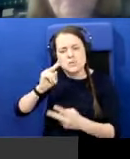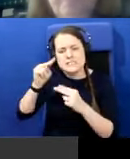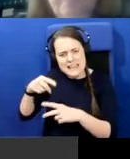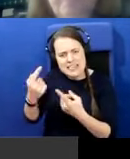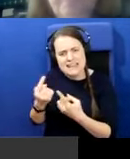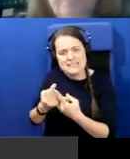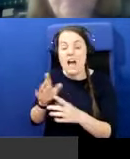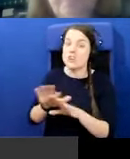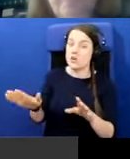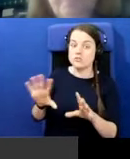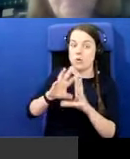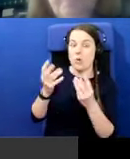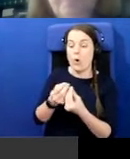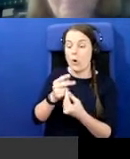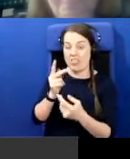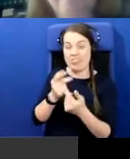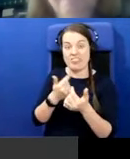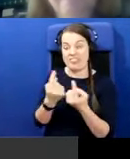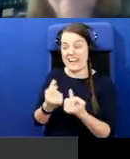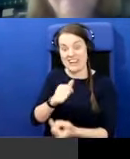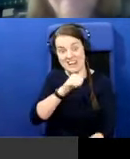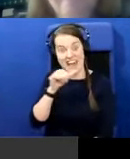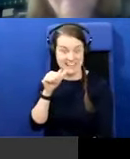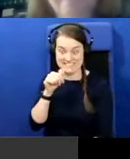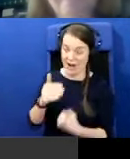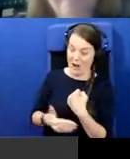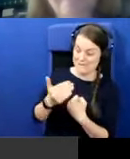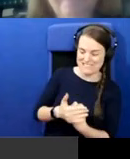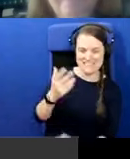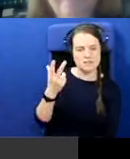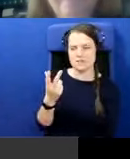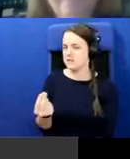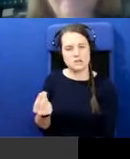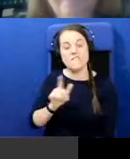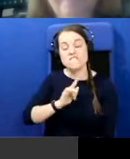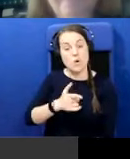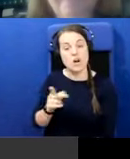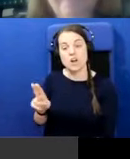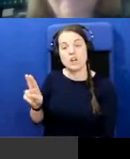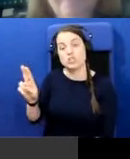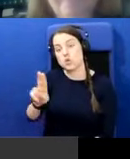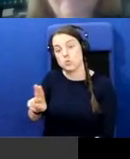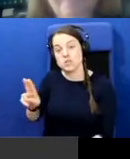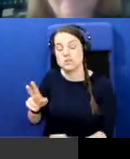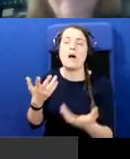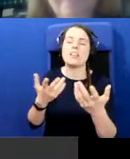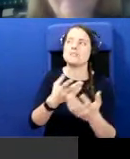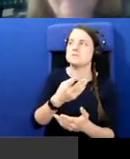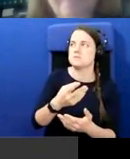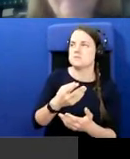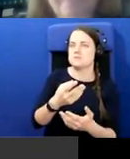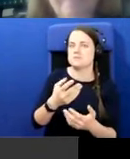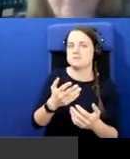going to see are terribly pleasant and comforting for ordinary unionists. Some of the things actually not so comforting for